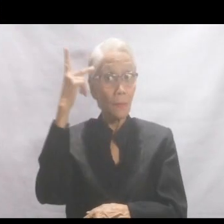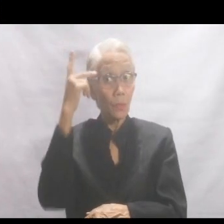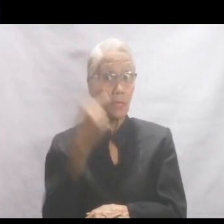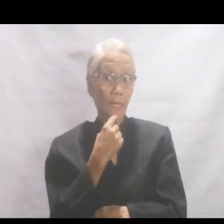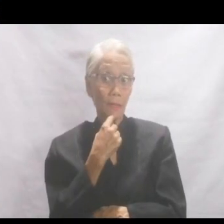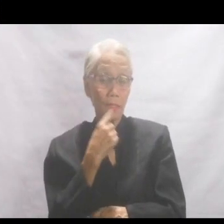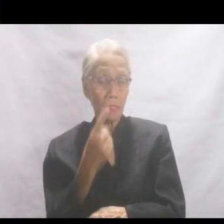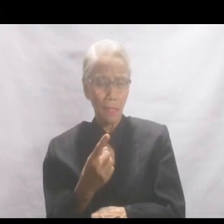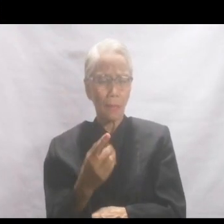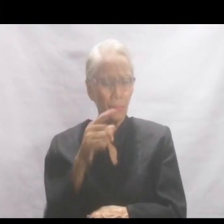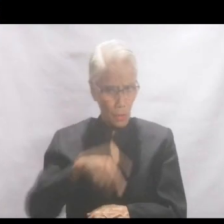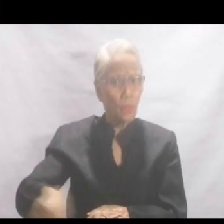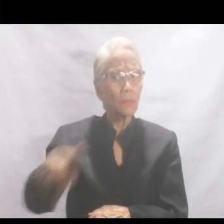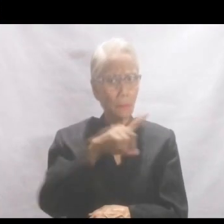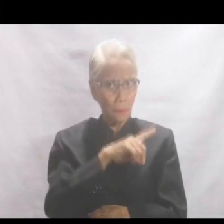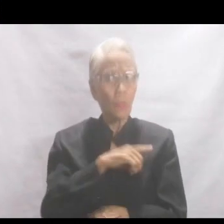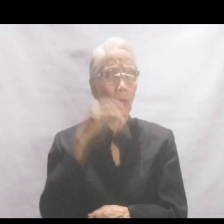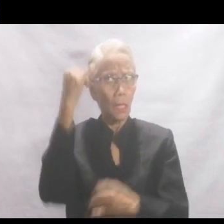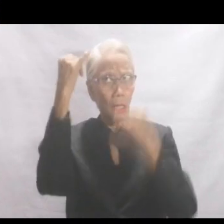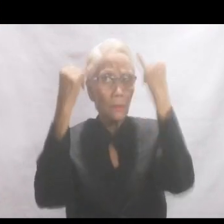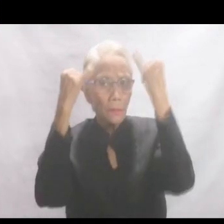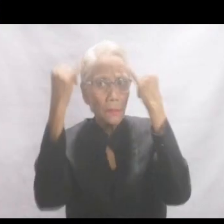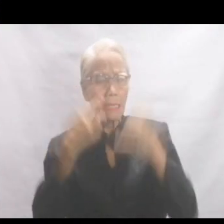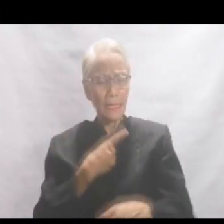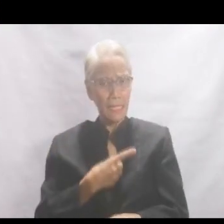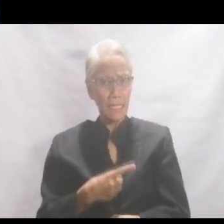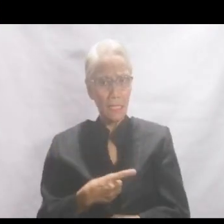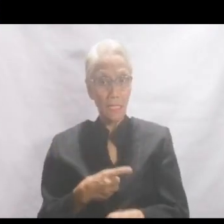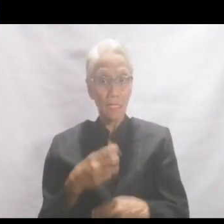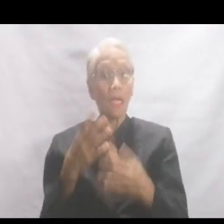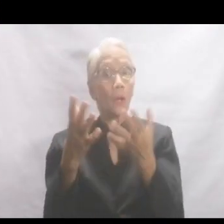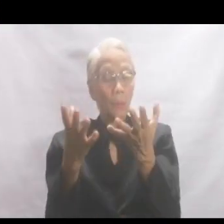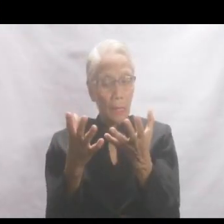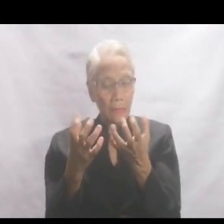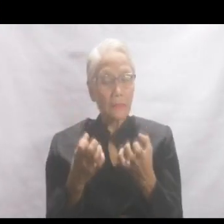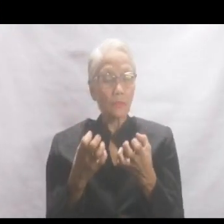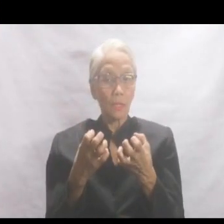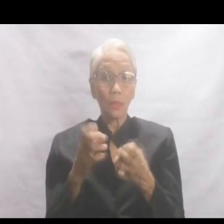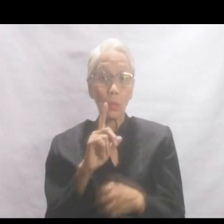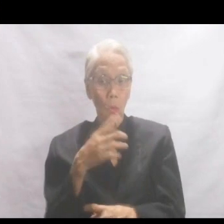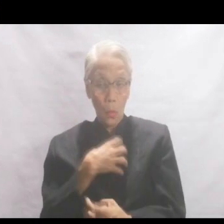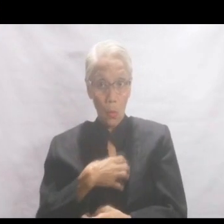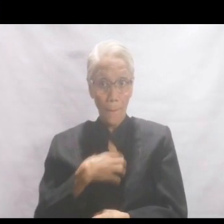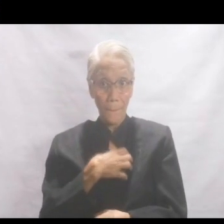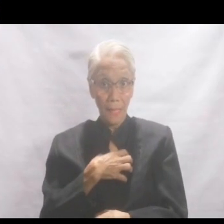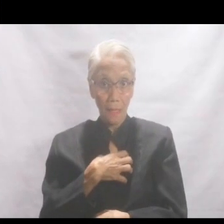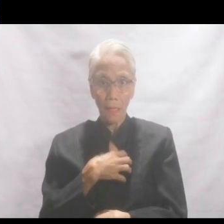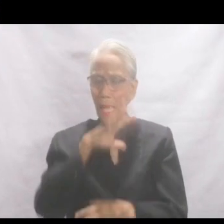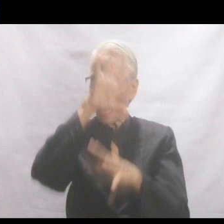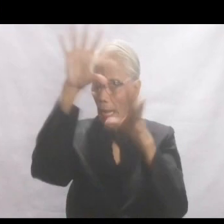is that it is our illusory desires that make us want to complain. And again,